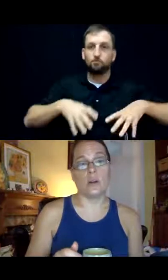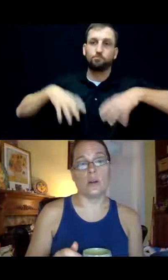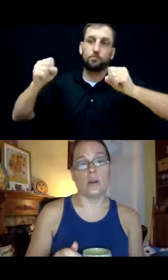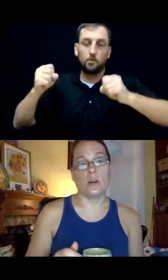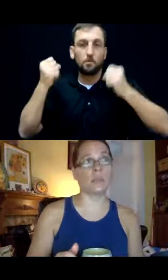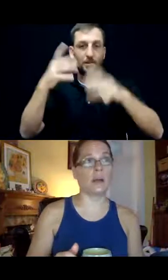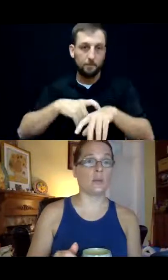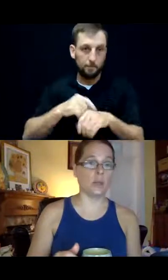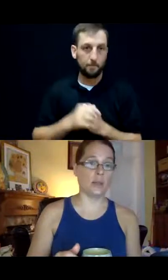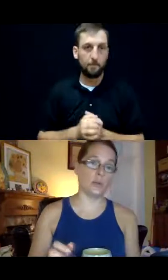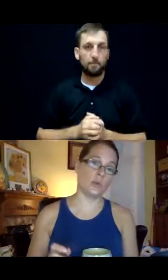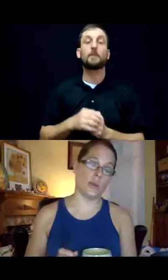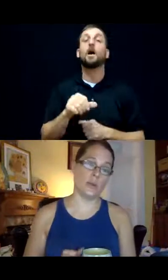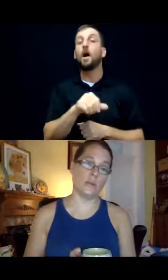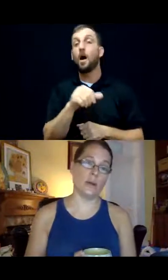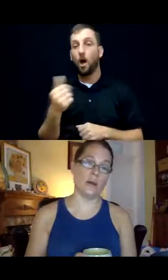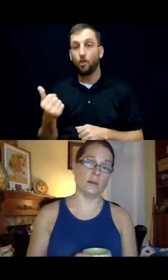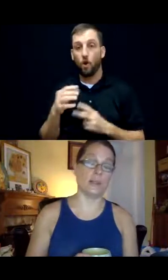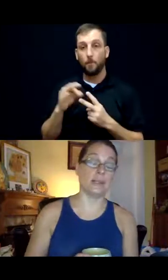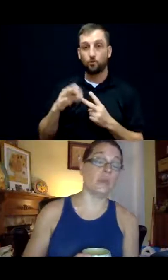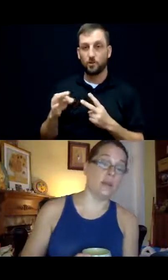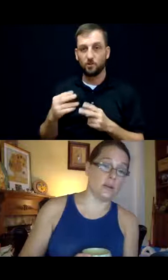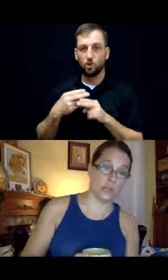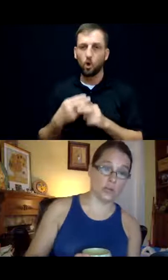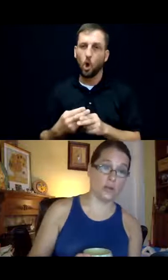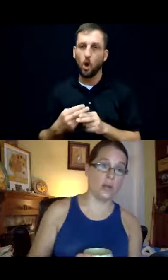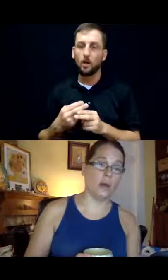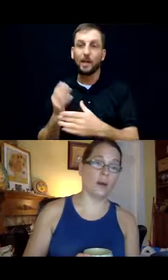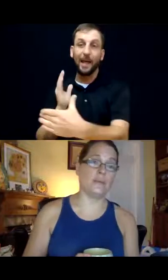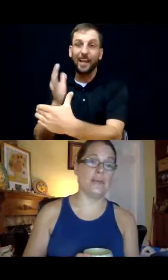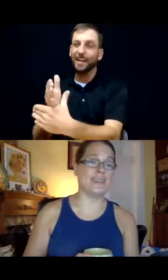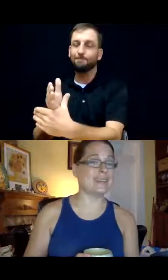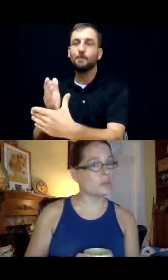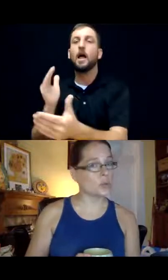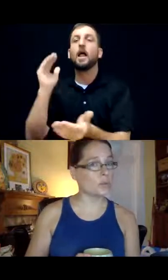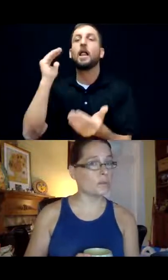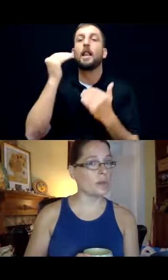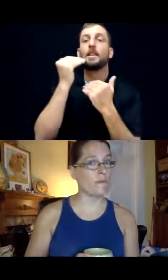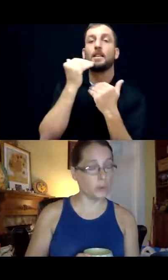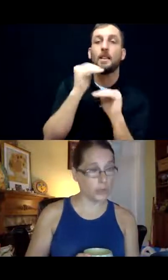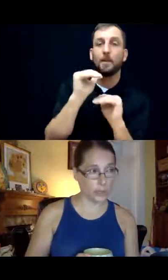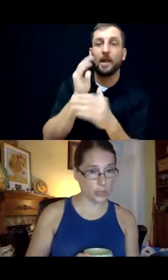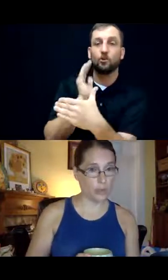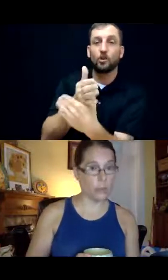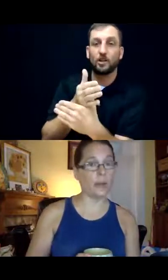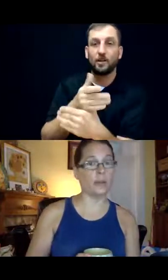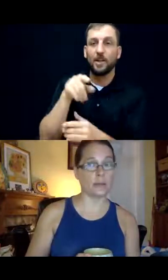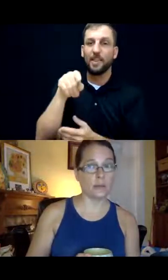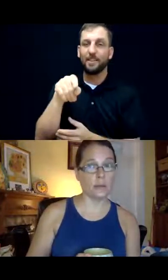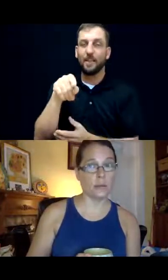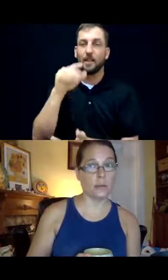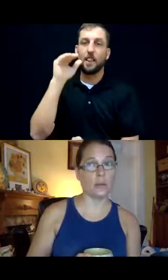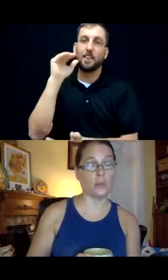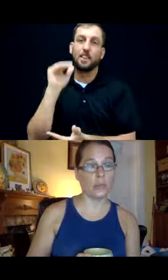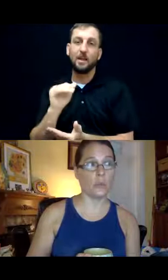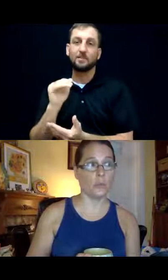So there is an option that was created, uh, it's called a limited interdiction. Um, it's less intrusive than full interdiction, but it is still